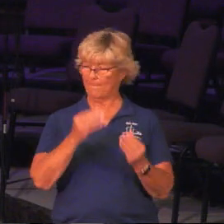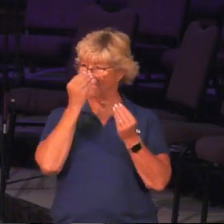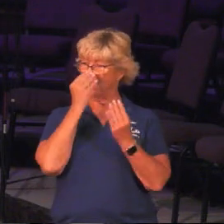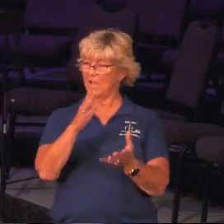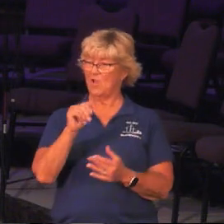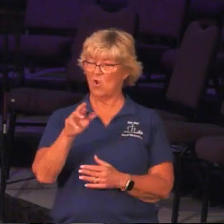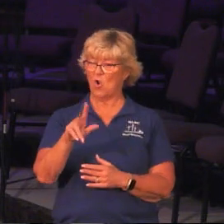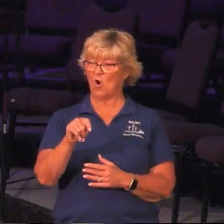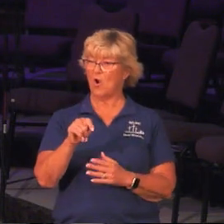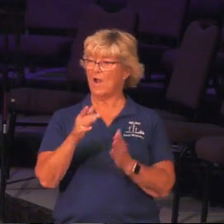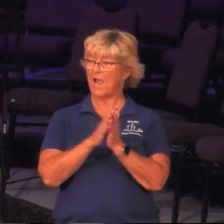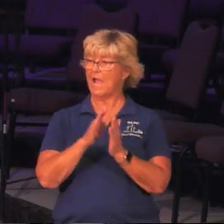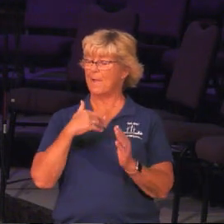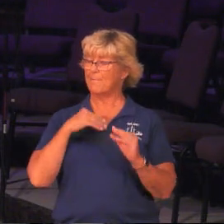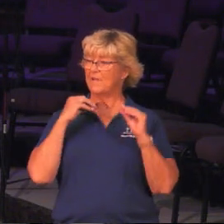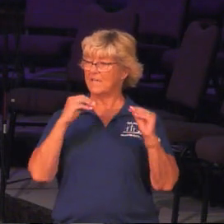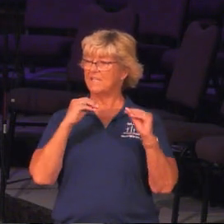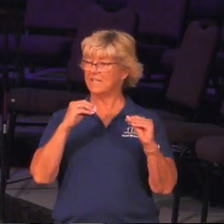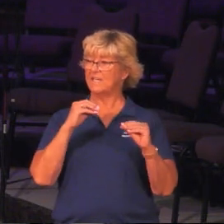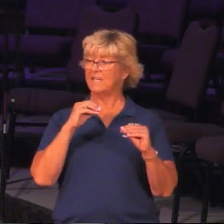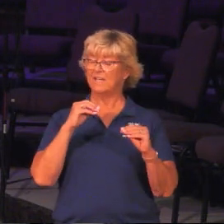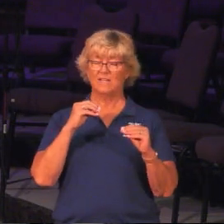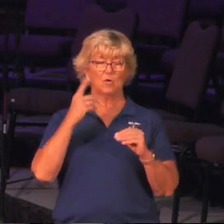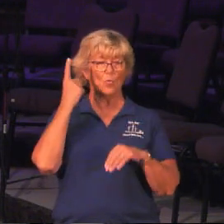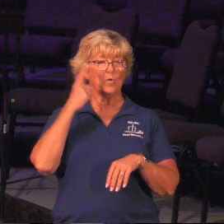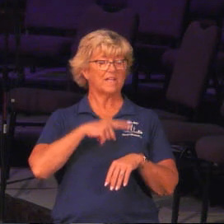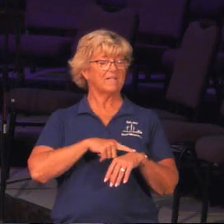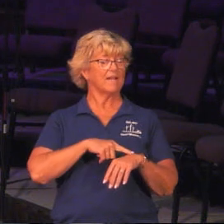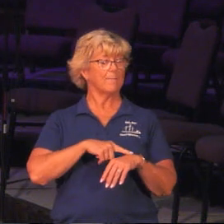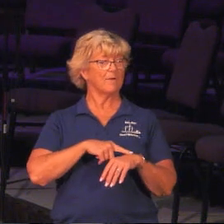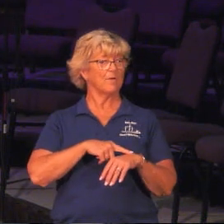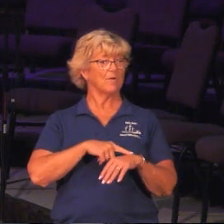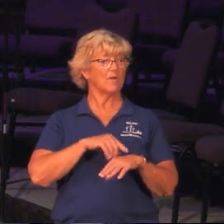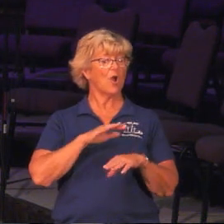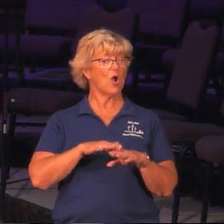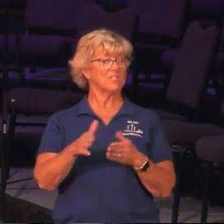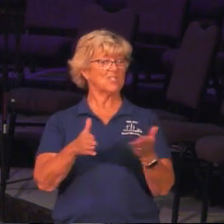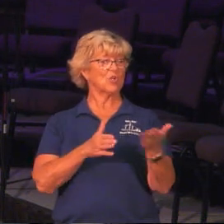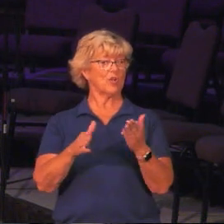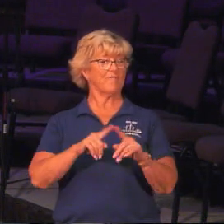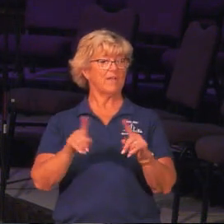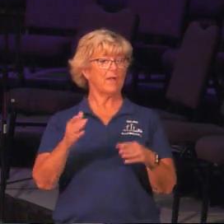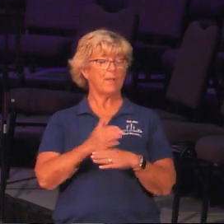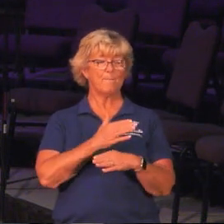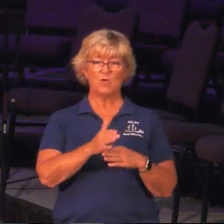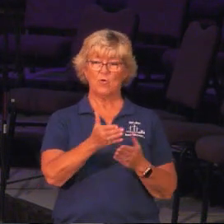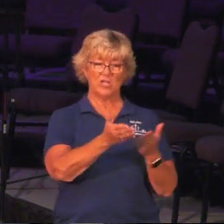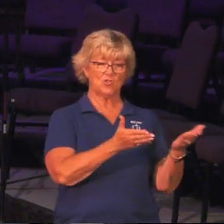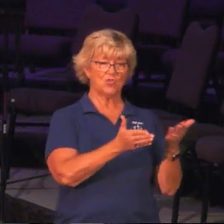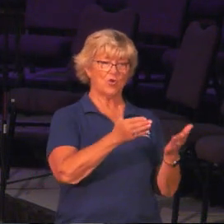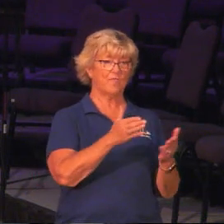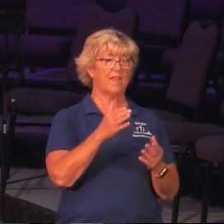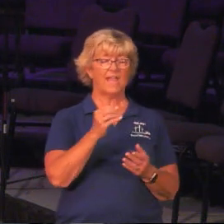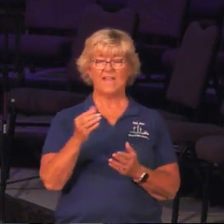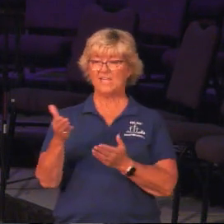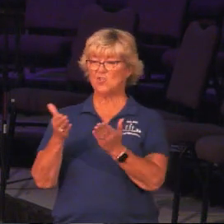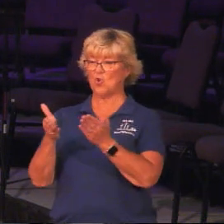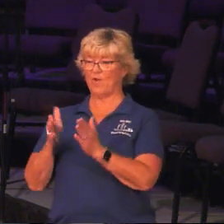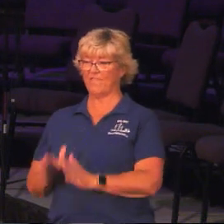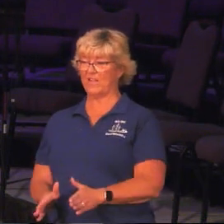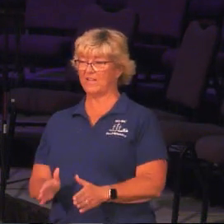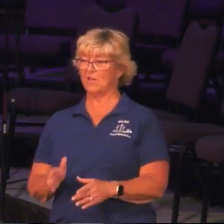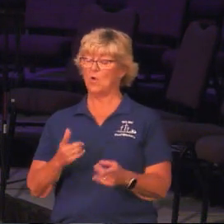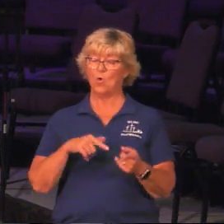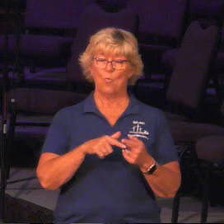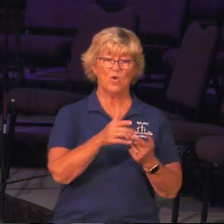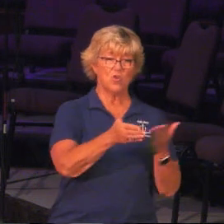Art asked me to teach at his divine design one time, and it's on serving. The difference between serving and being a servant. You know, when you serve,